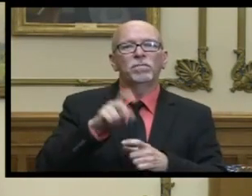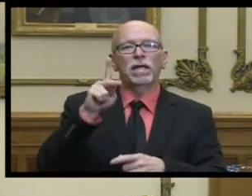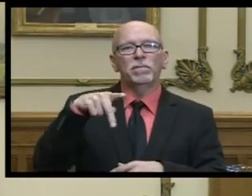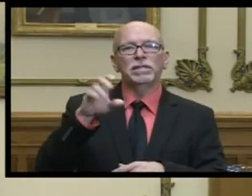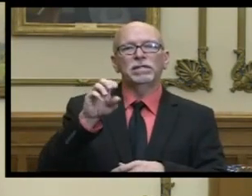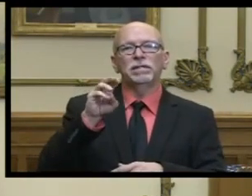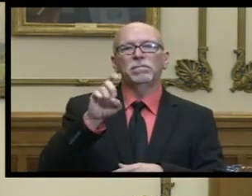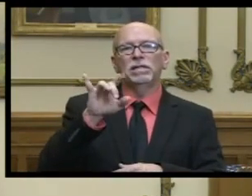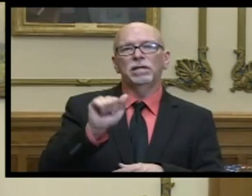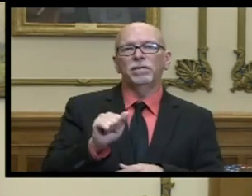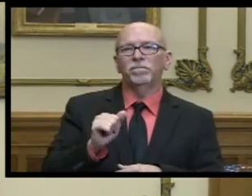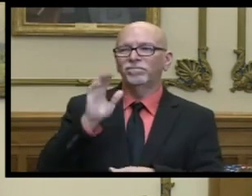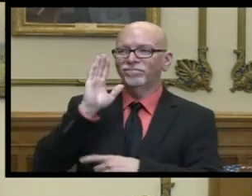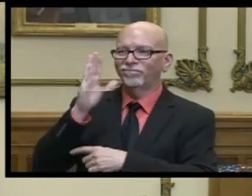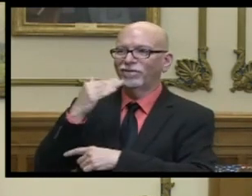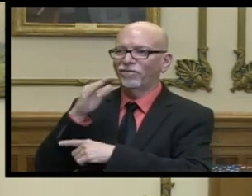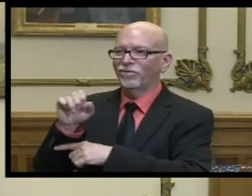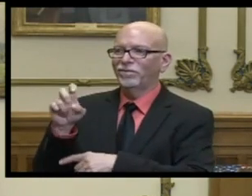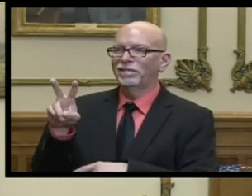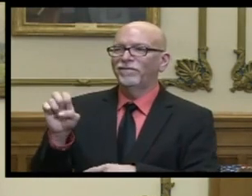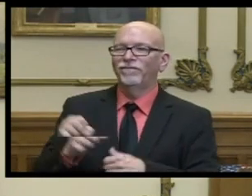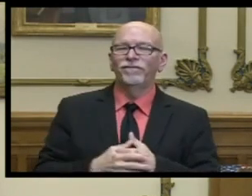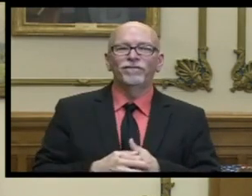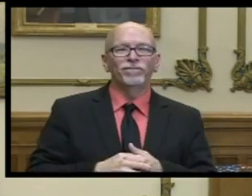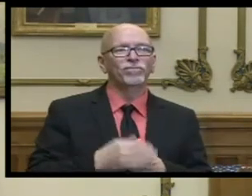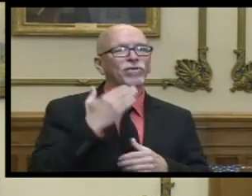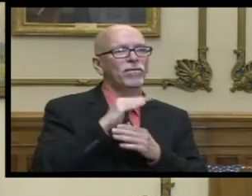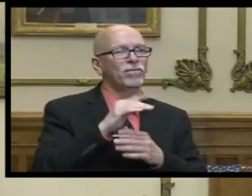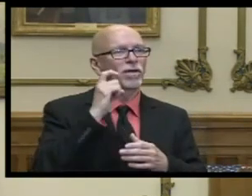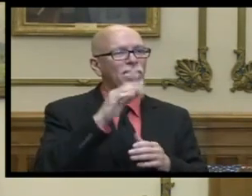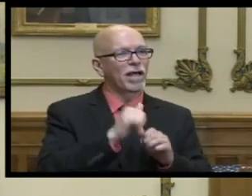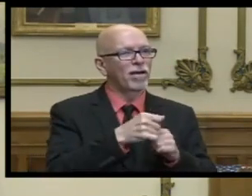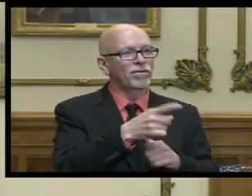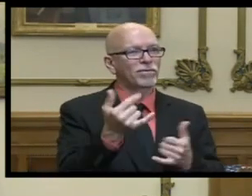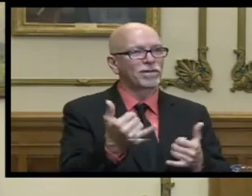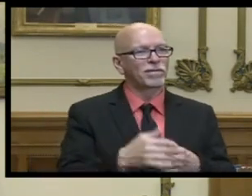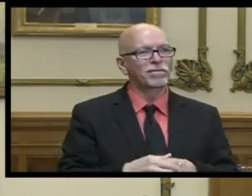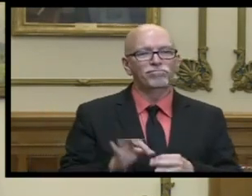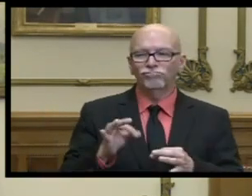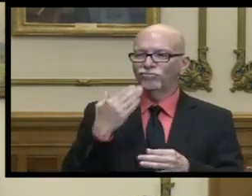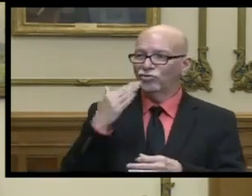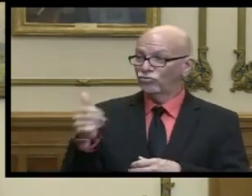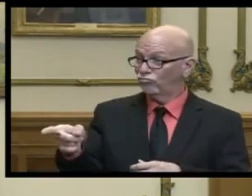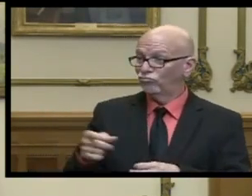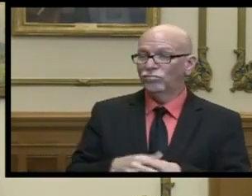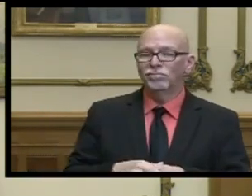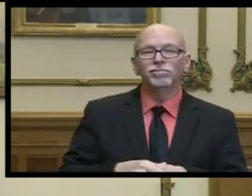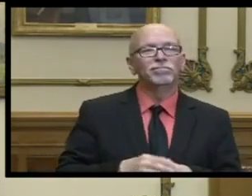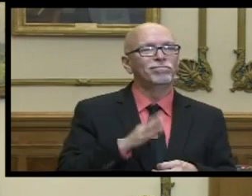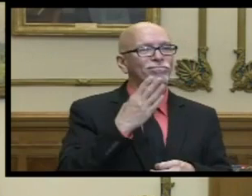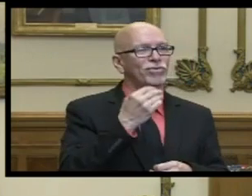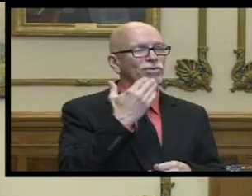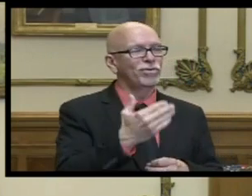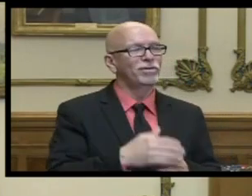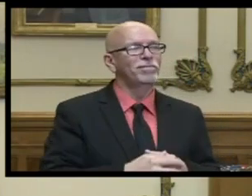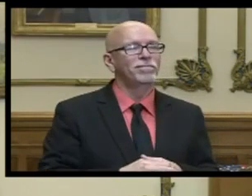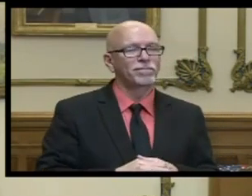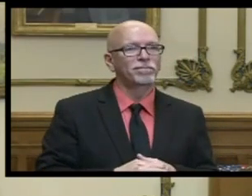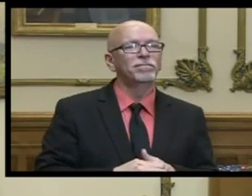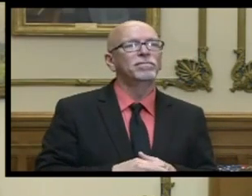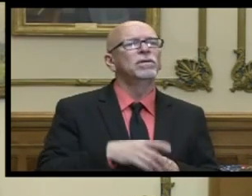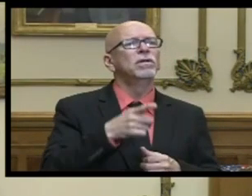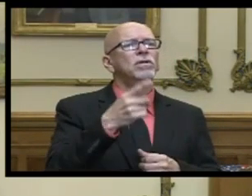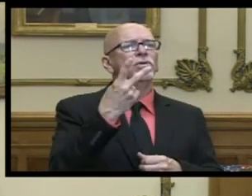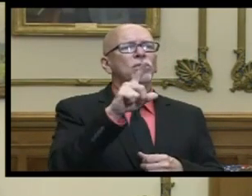media afternoon steve good afternoon how are you guys doing today doing good yourself pretty good pretty good uh